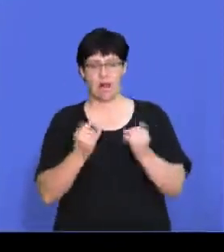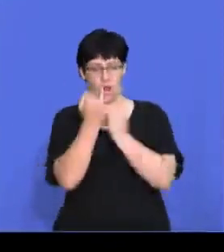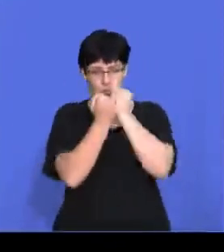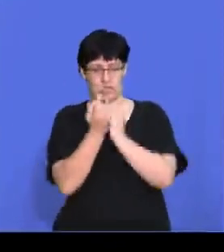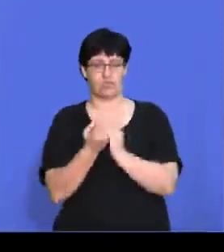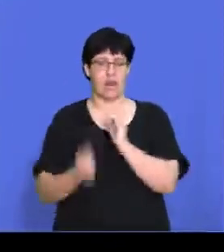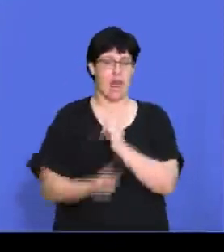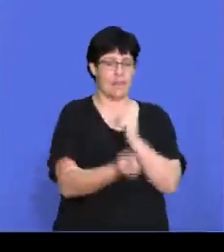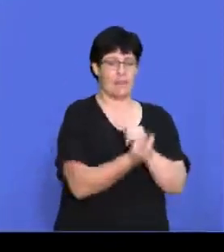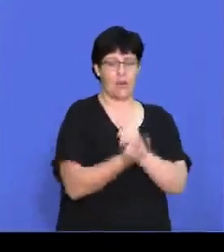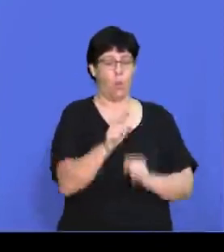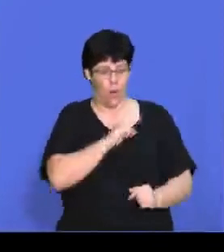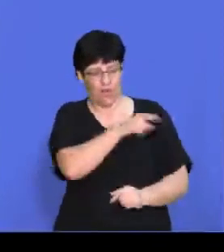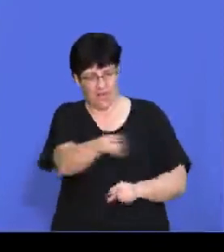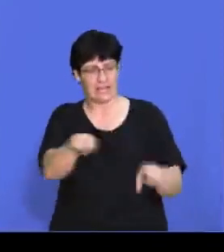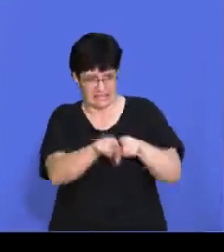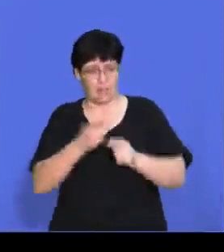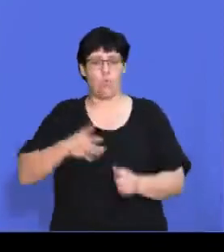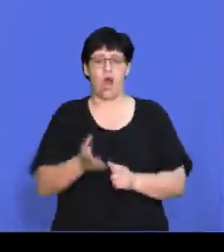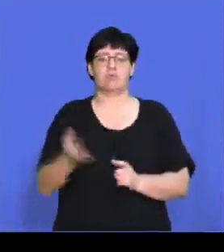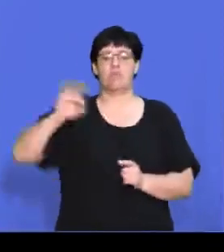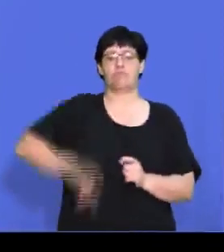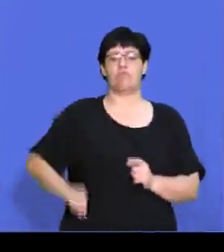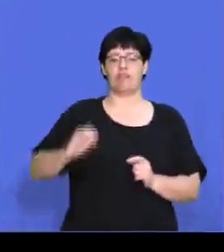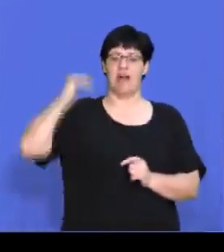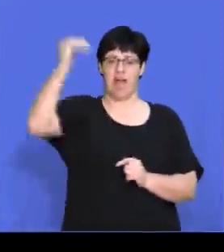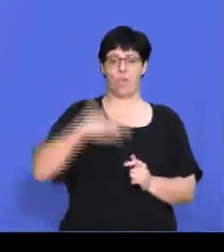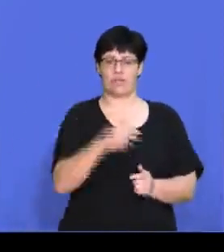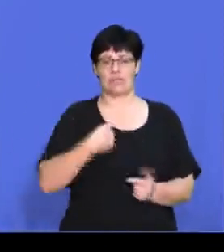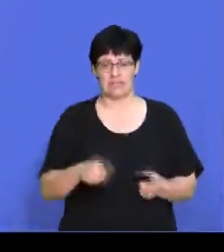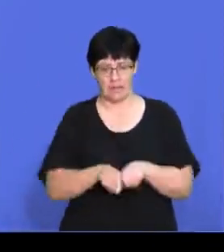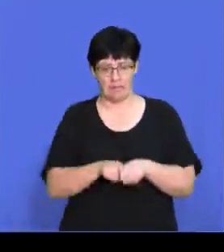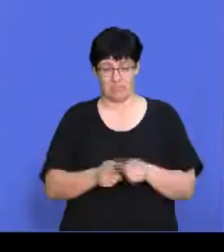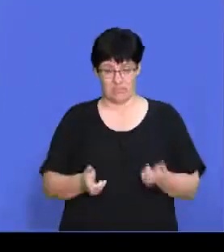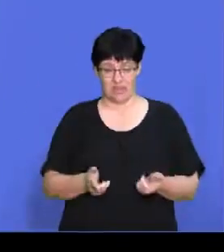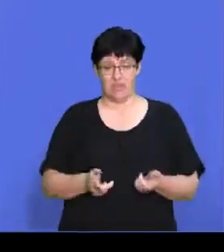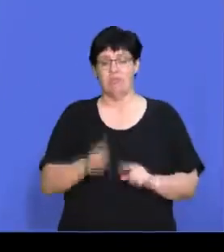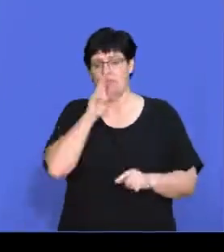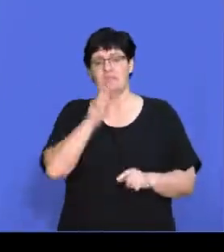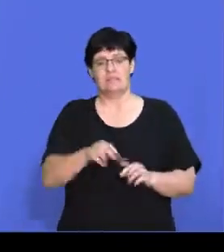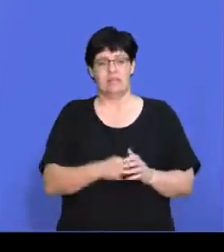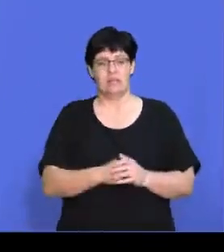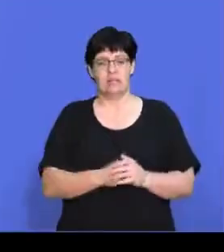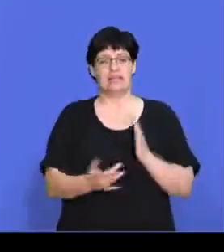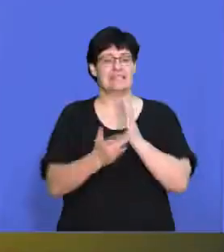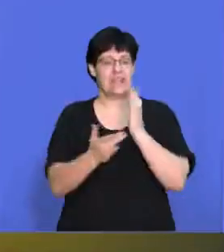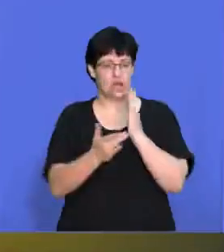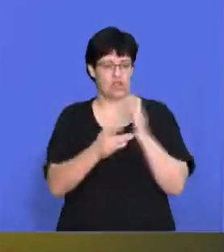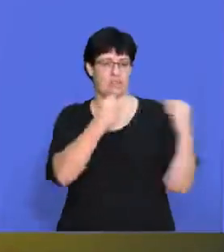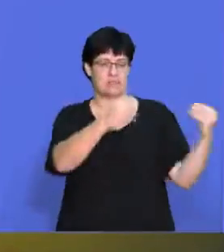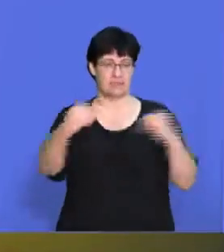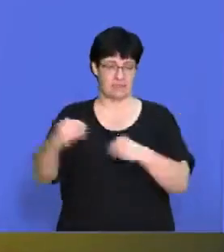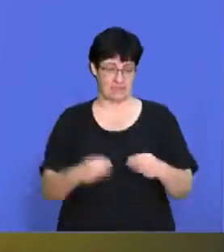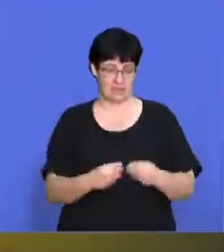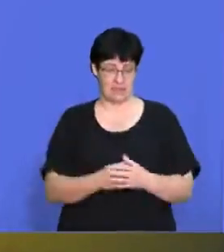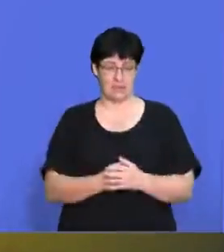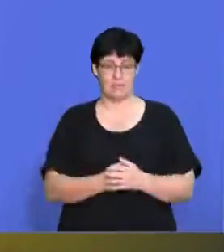that want to benefit from high profits. So we've seen technology companies. There's been a